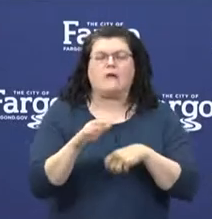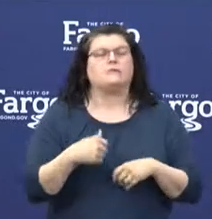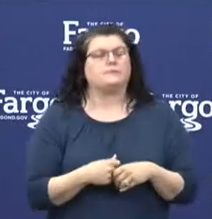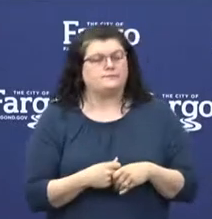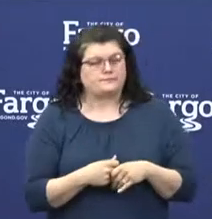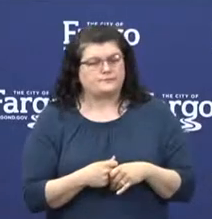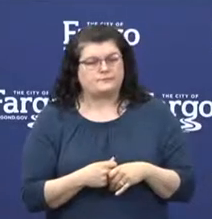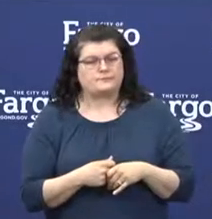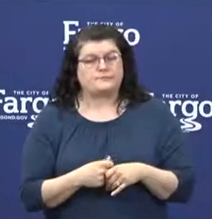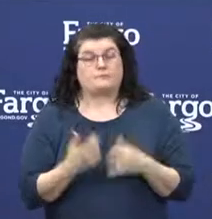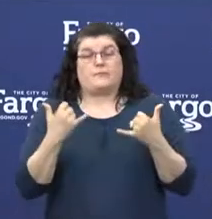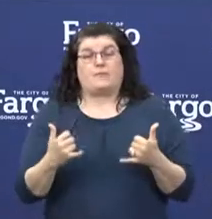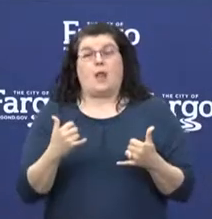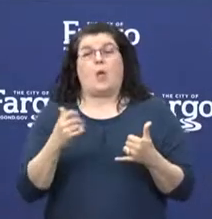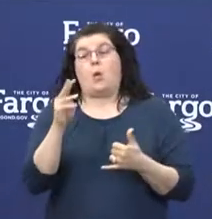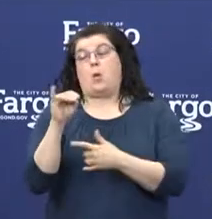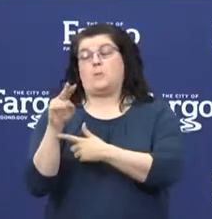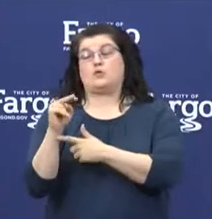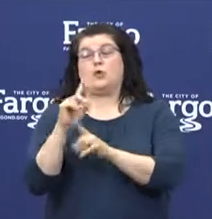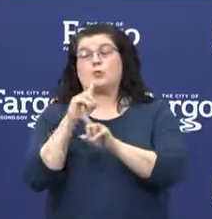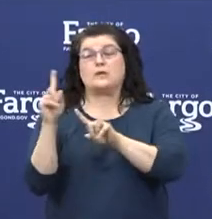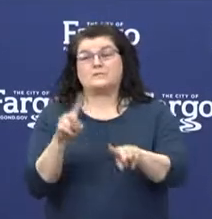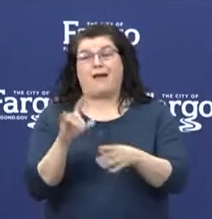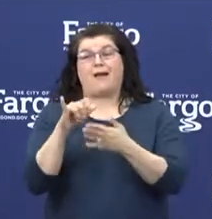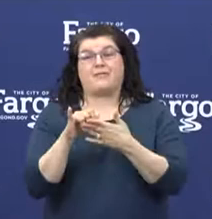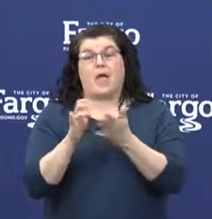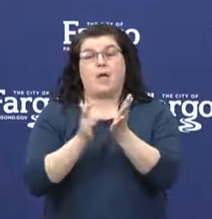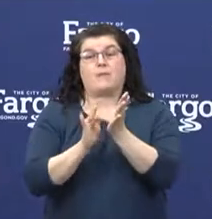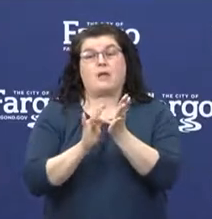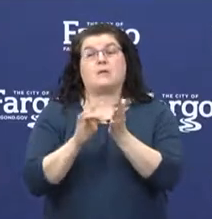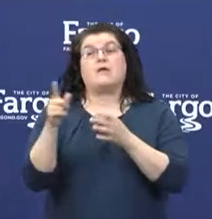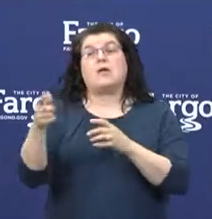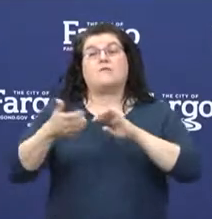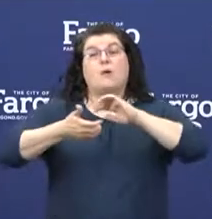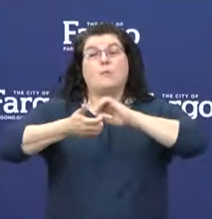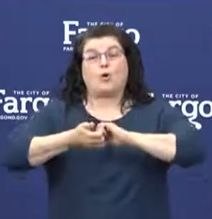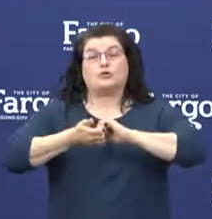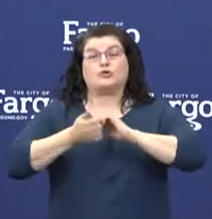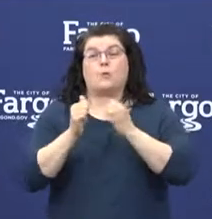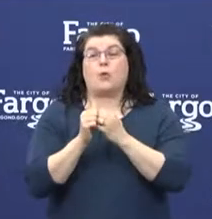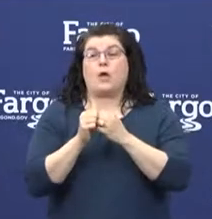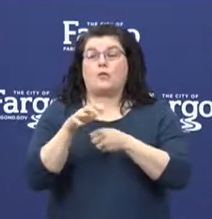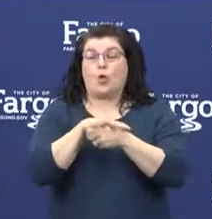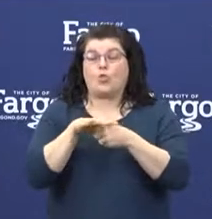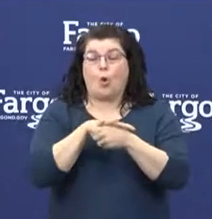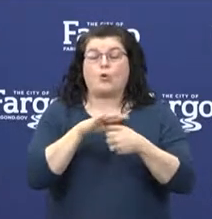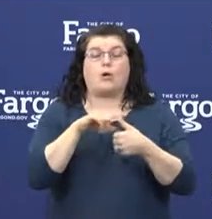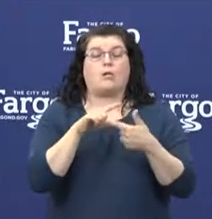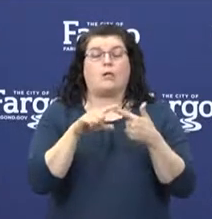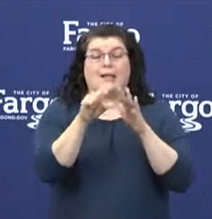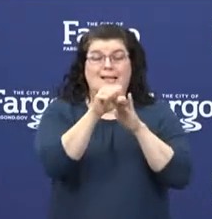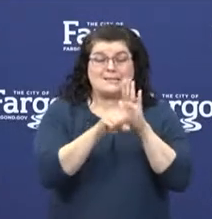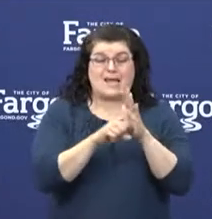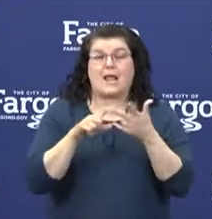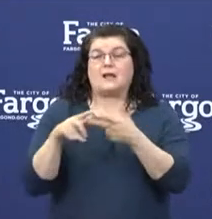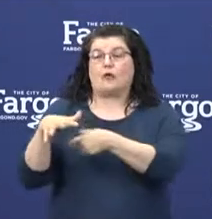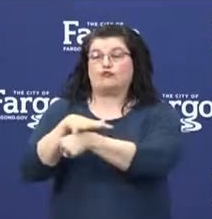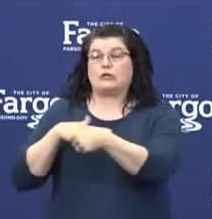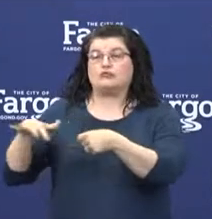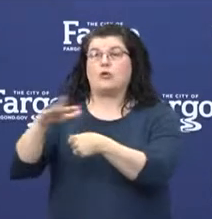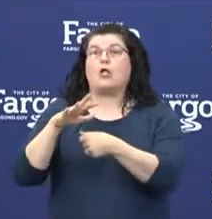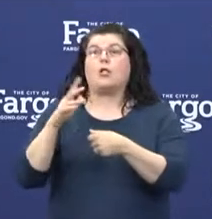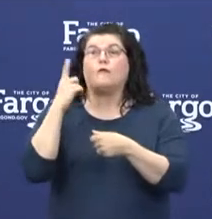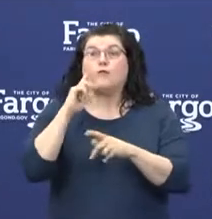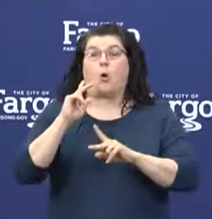Minnesota Responds Medical Reserve Corps is a partnership that engages local, regional, and statewide volunteer programs